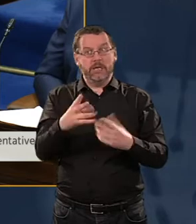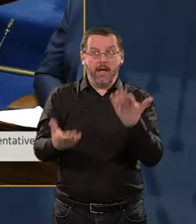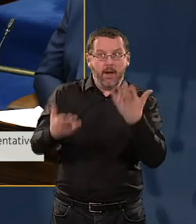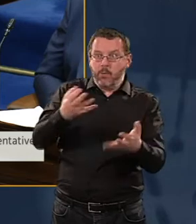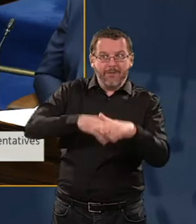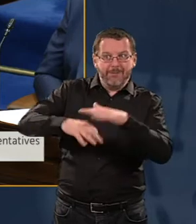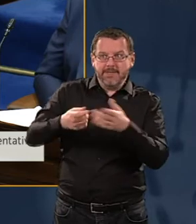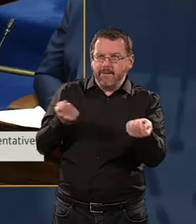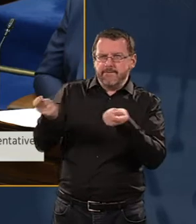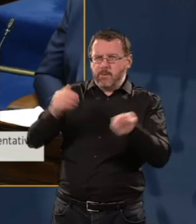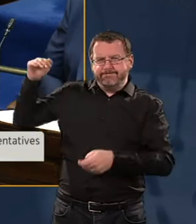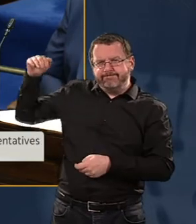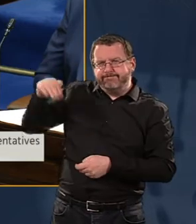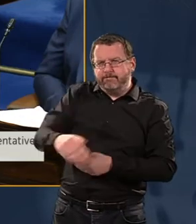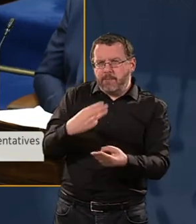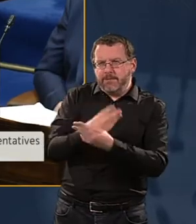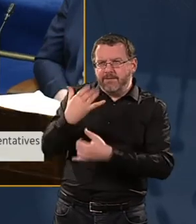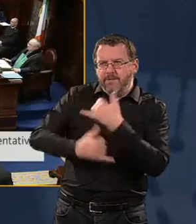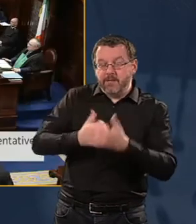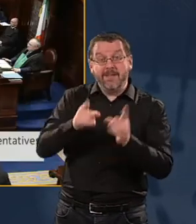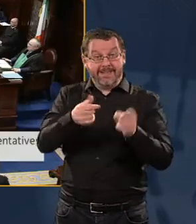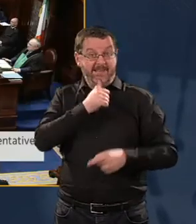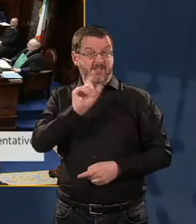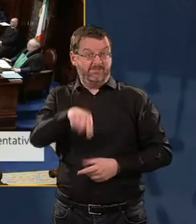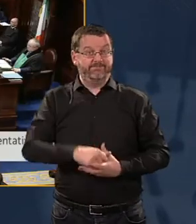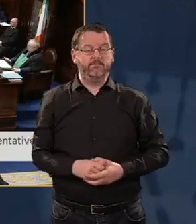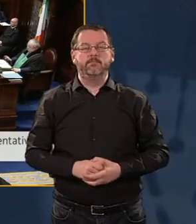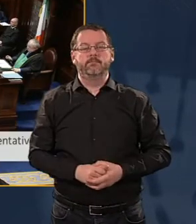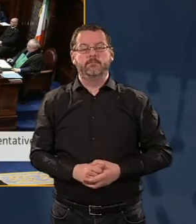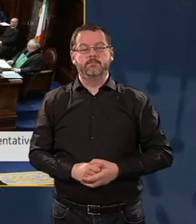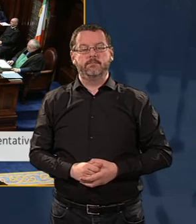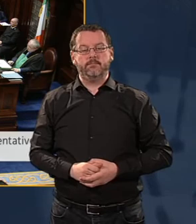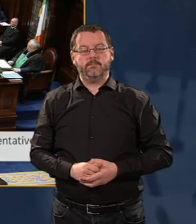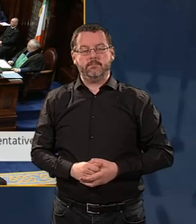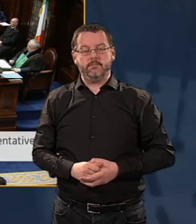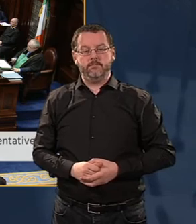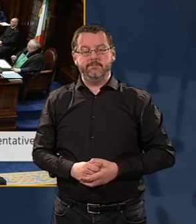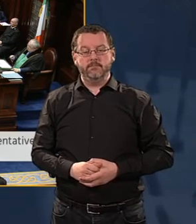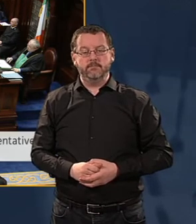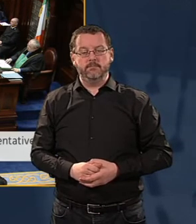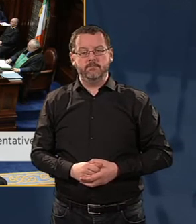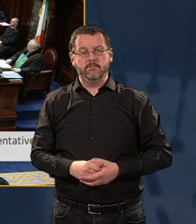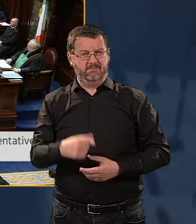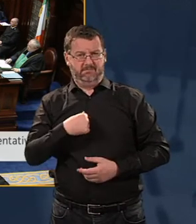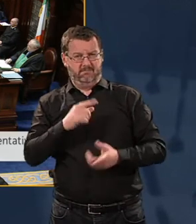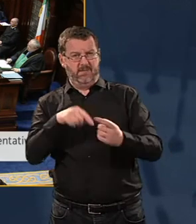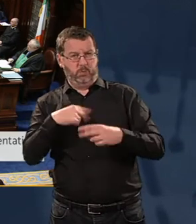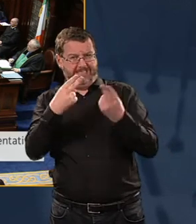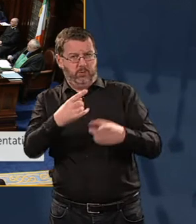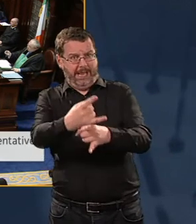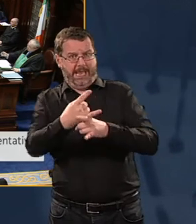every year for the past four years? That is the answer to your question. When I need your help to ask formulating questions, will ask for it, Taoiseach. I will just quote from